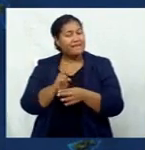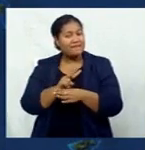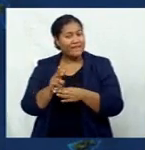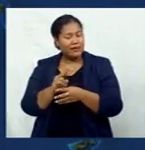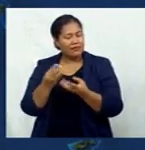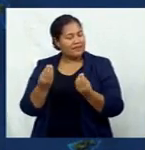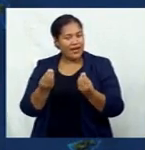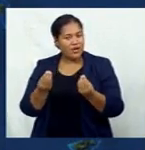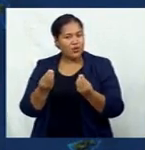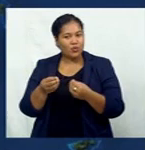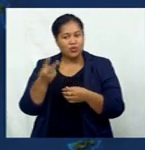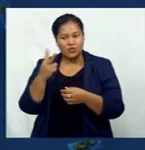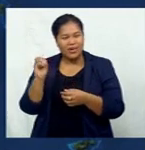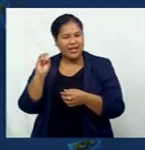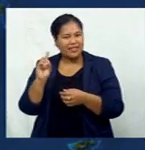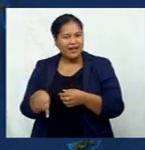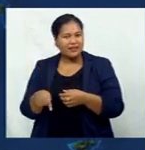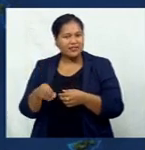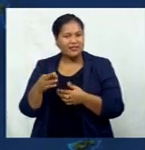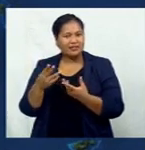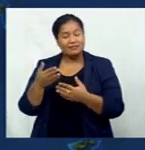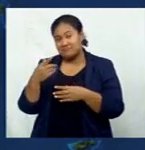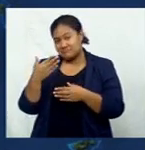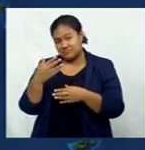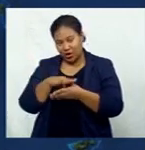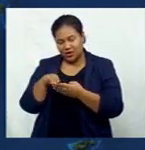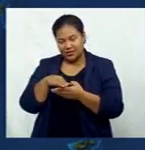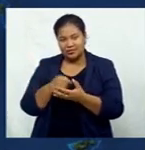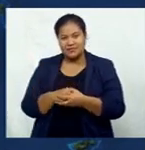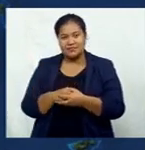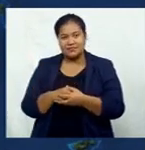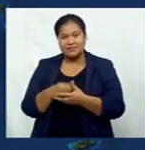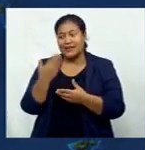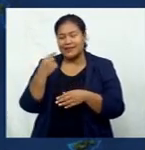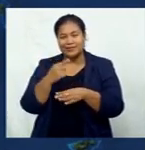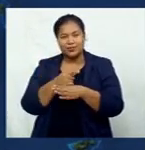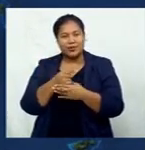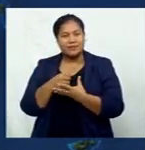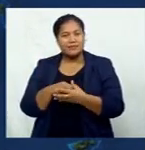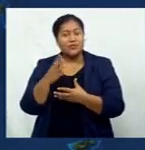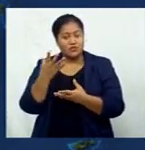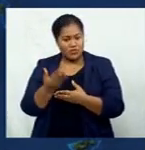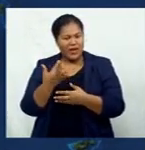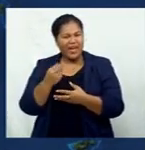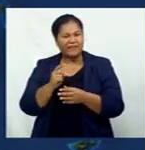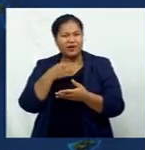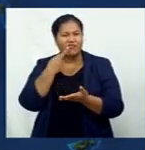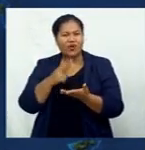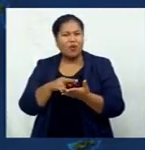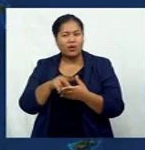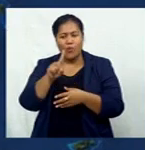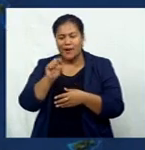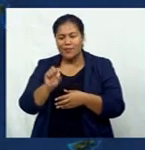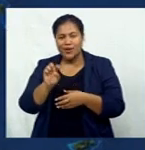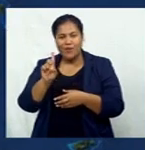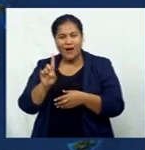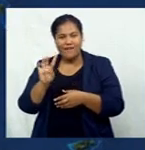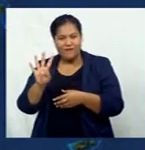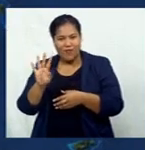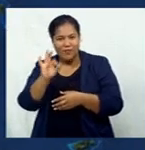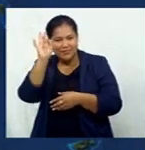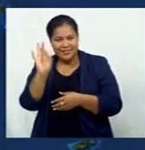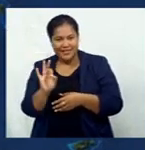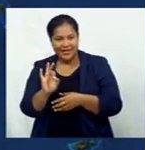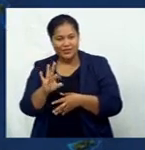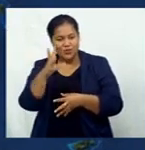transactions last week. Following these trades, the market value recorded an increase of 1.14% and concluded